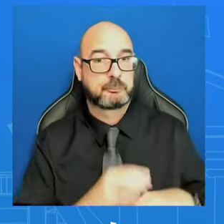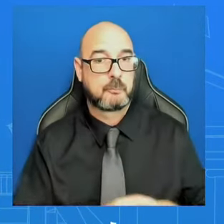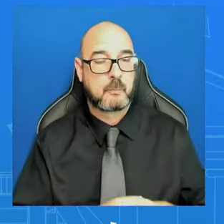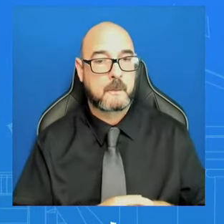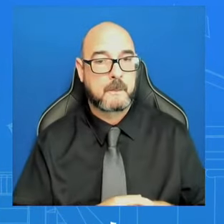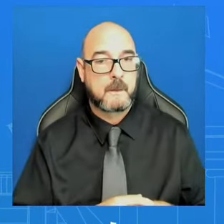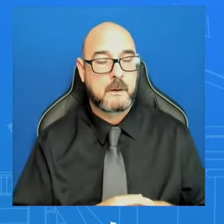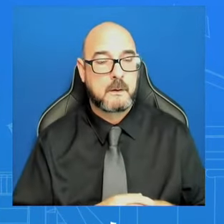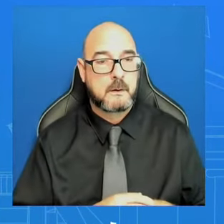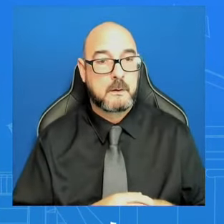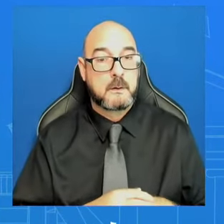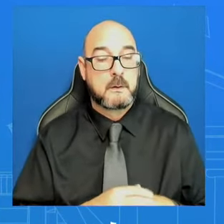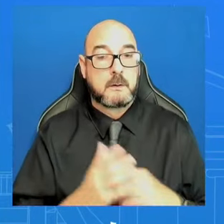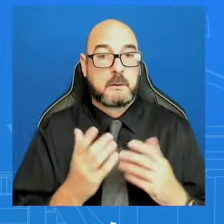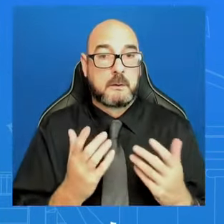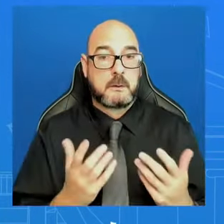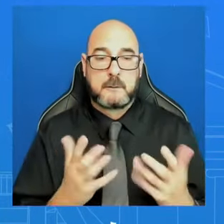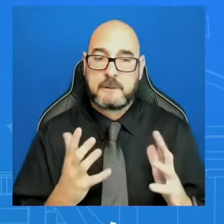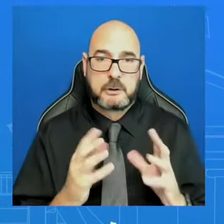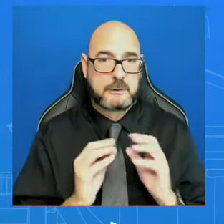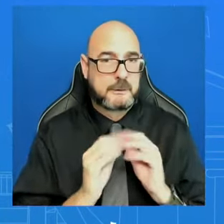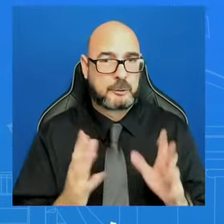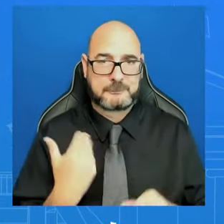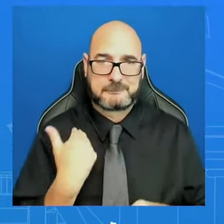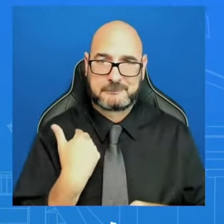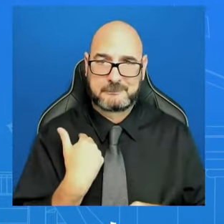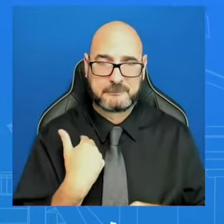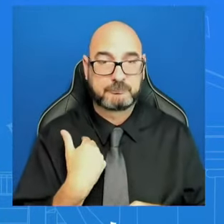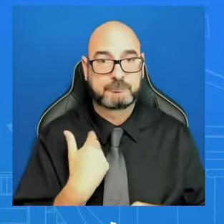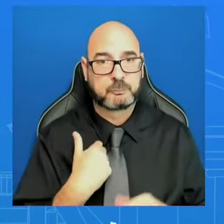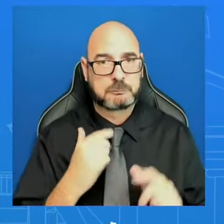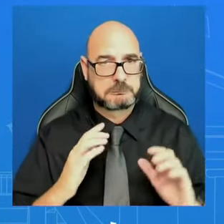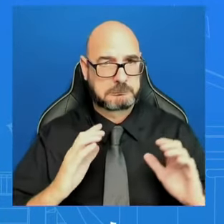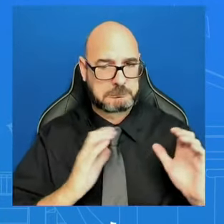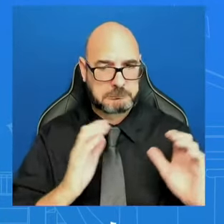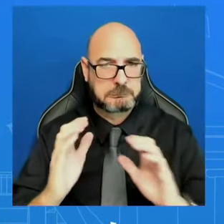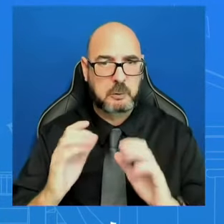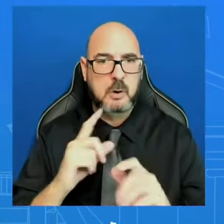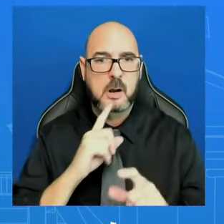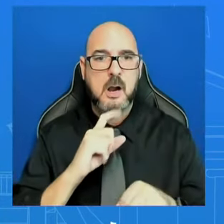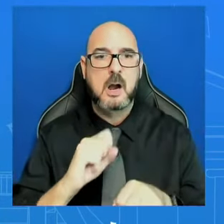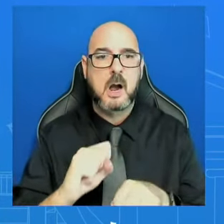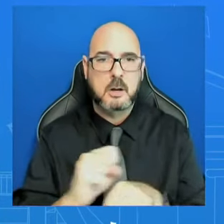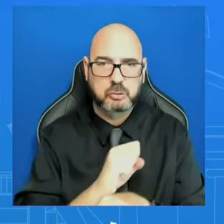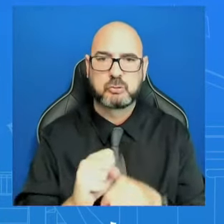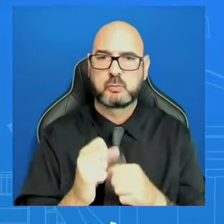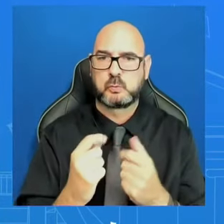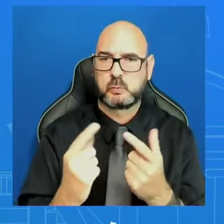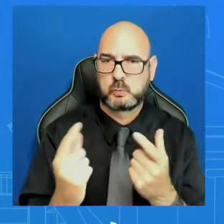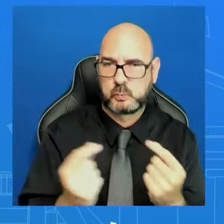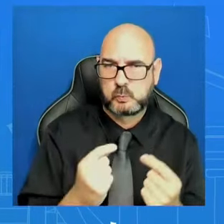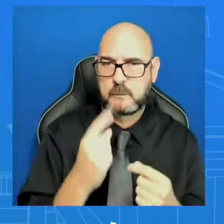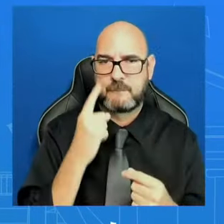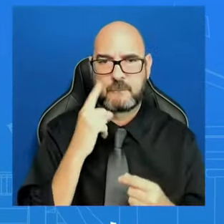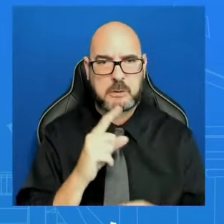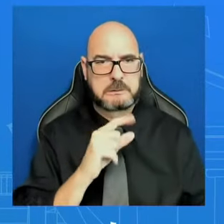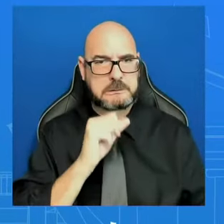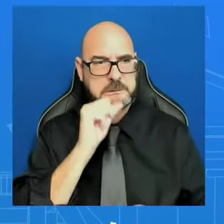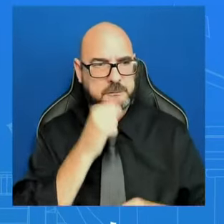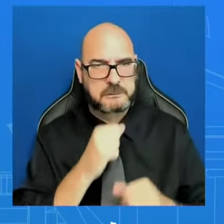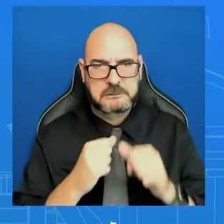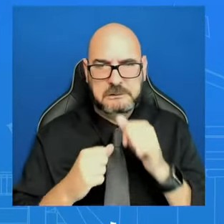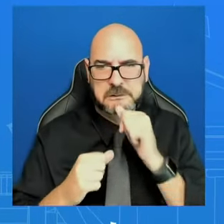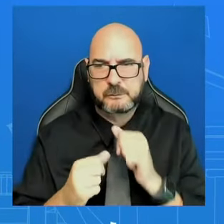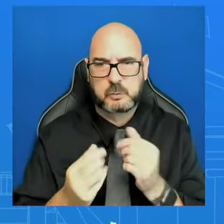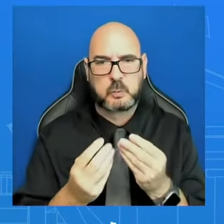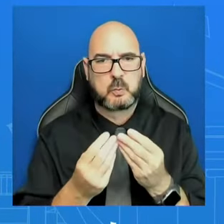we're looking for concrete steps to alleviate humanitarian suffering in Gaza. Again, I won't get ahead of what the